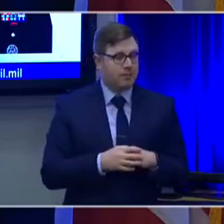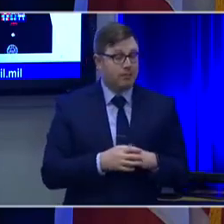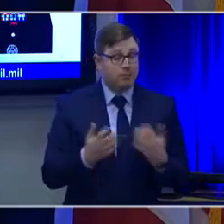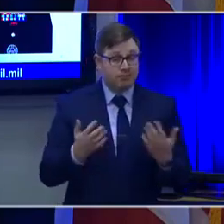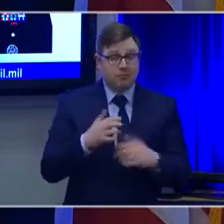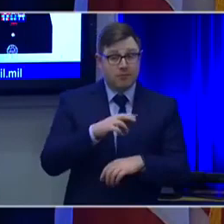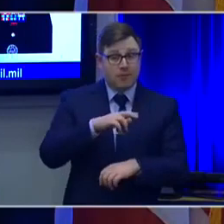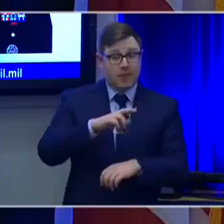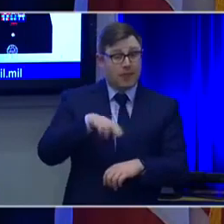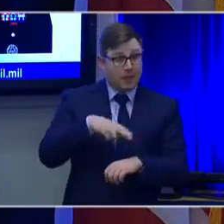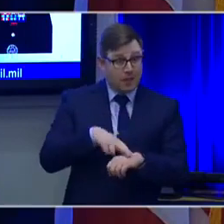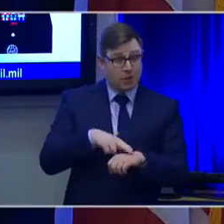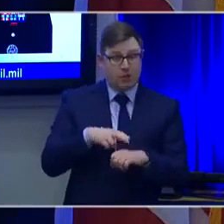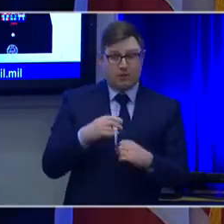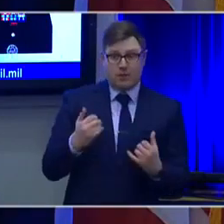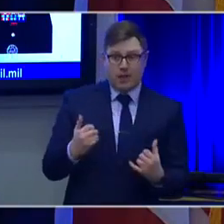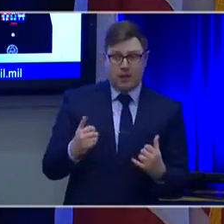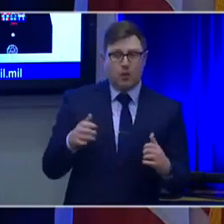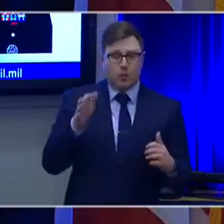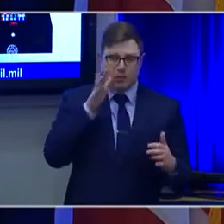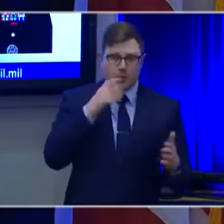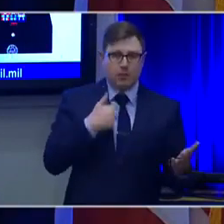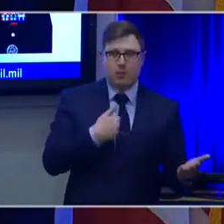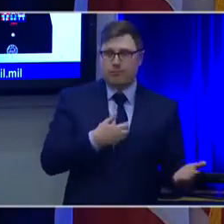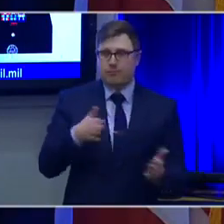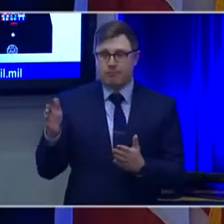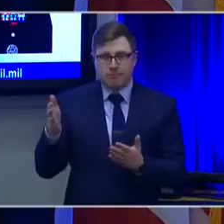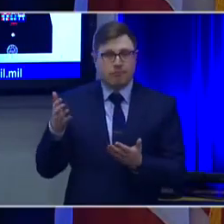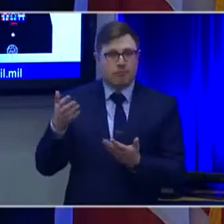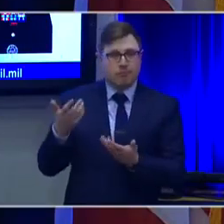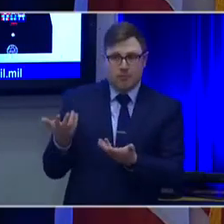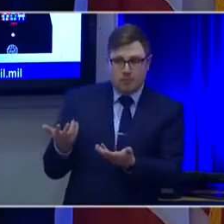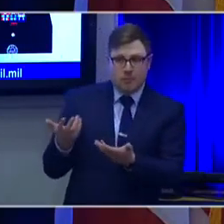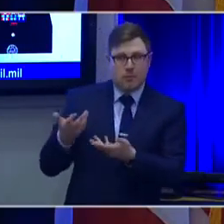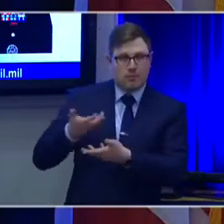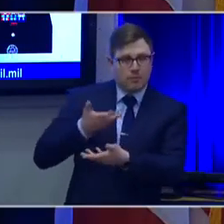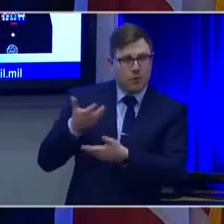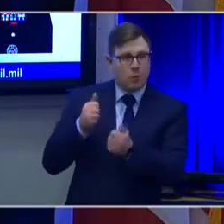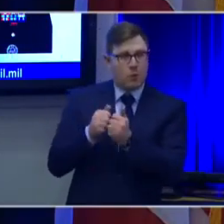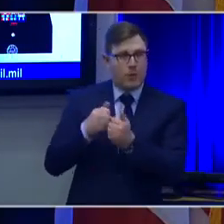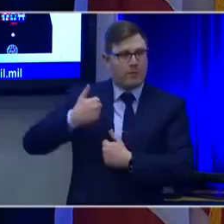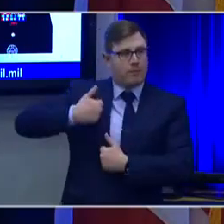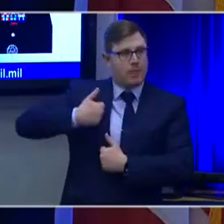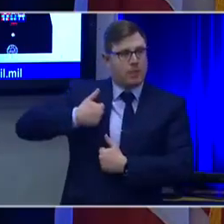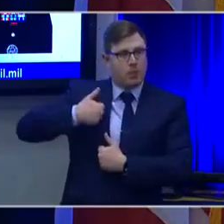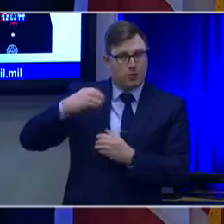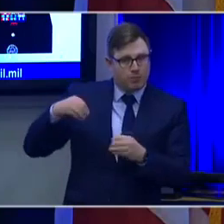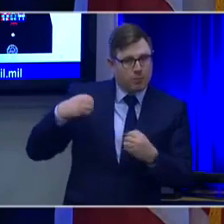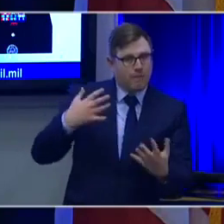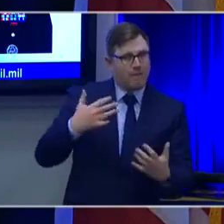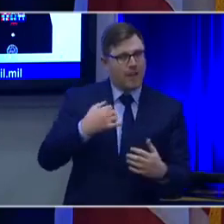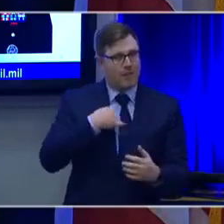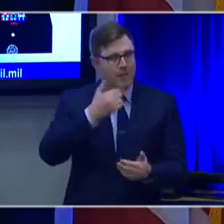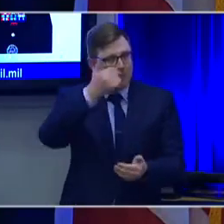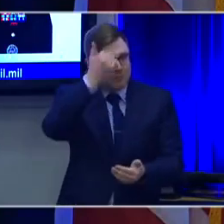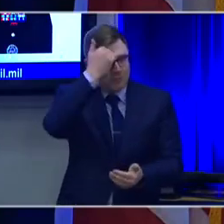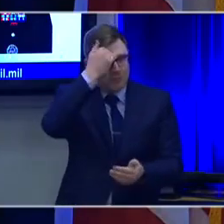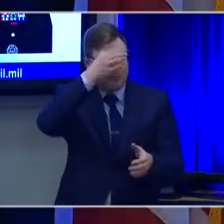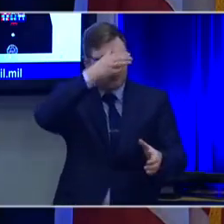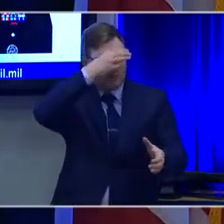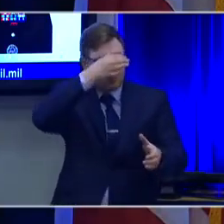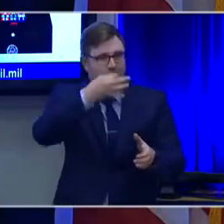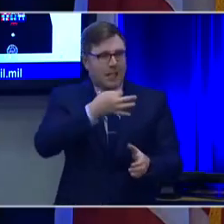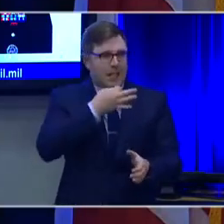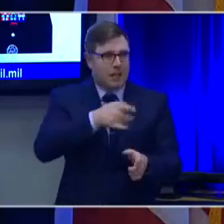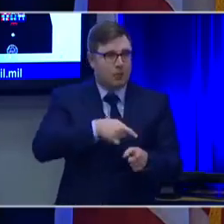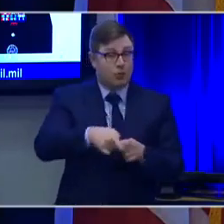consistently turns to the military to provide engineering expertise. And so it's an honor to be here on the stage sharing this profession